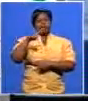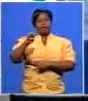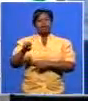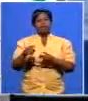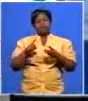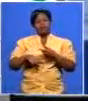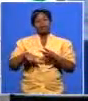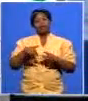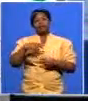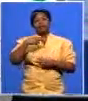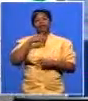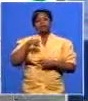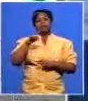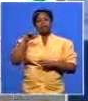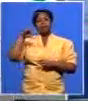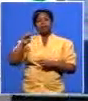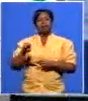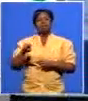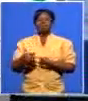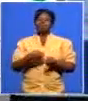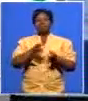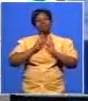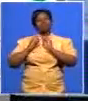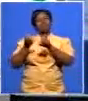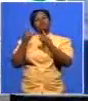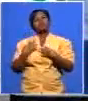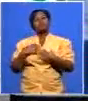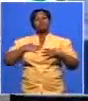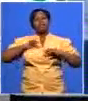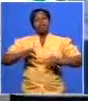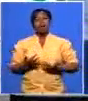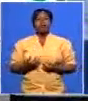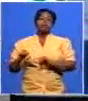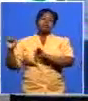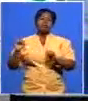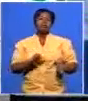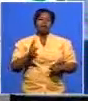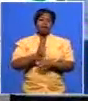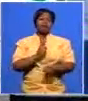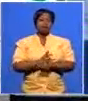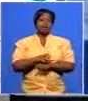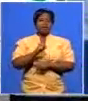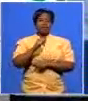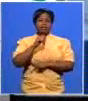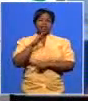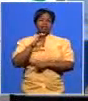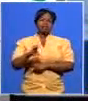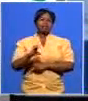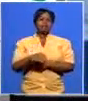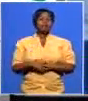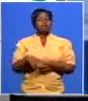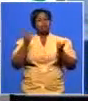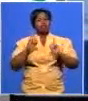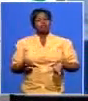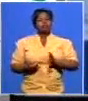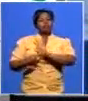leader of the da helen zilla about their response to the results thus far stay with us here at the acbc for a very special